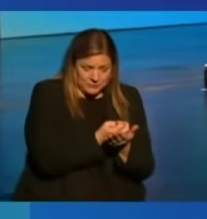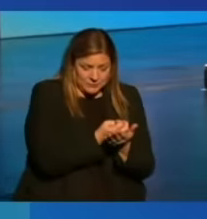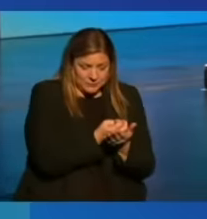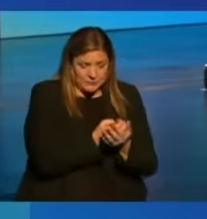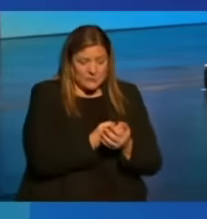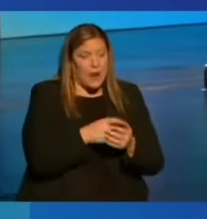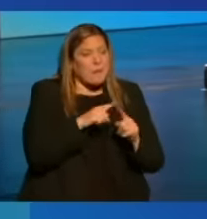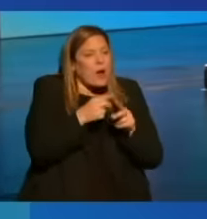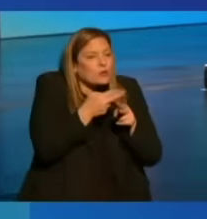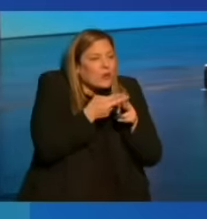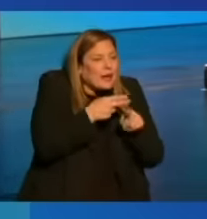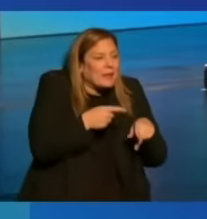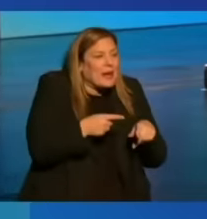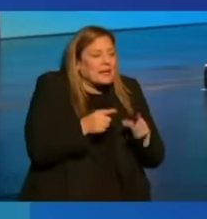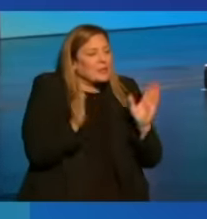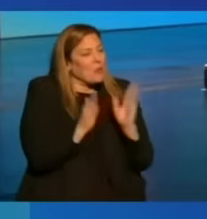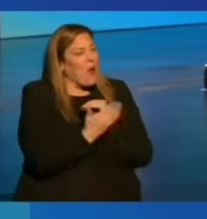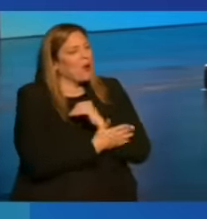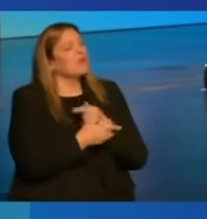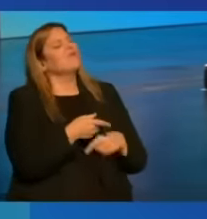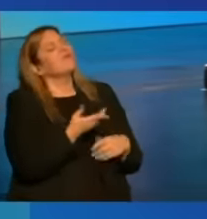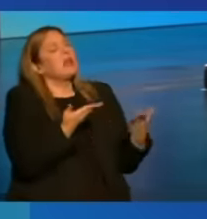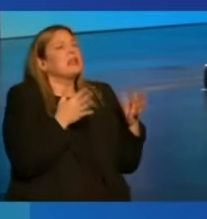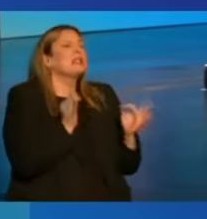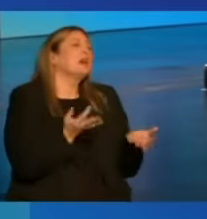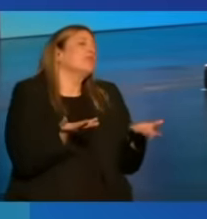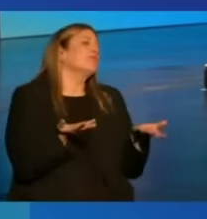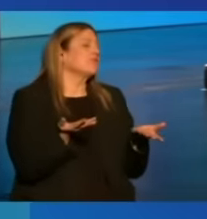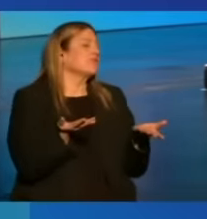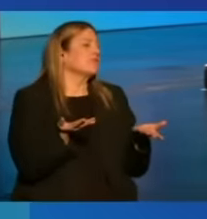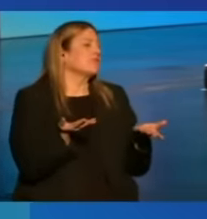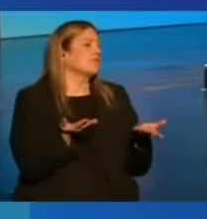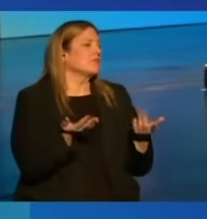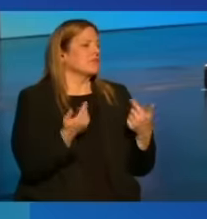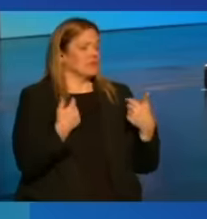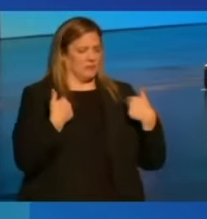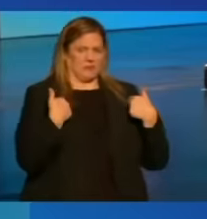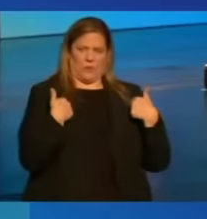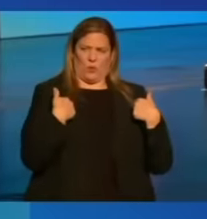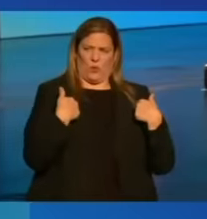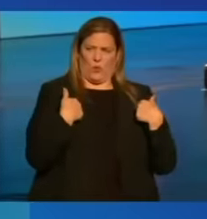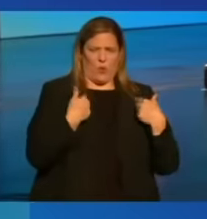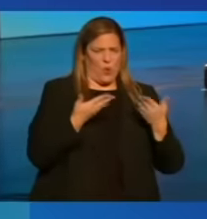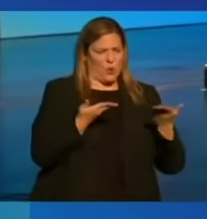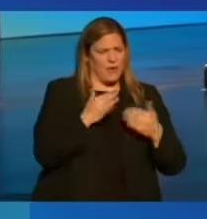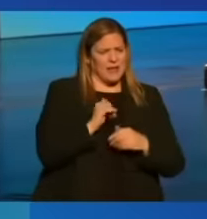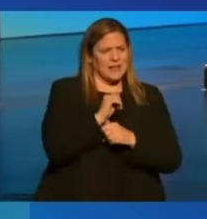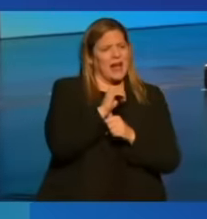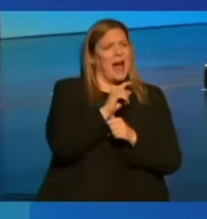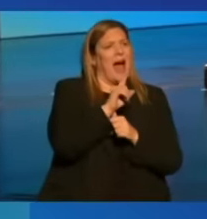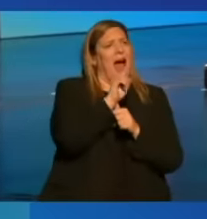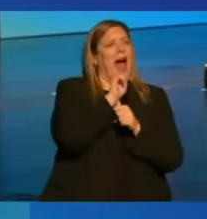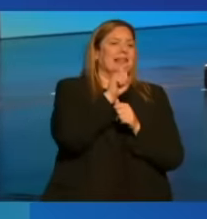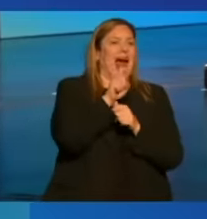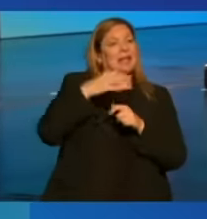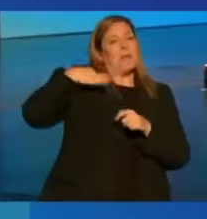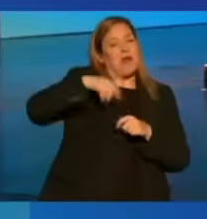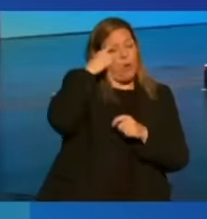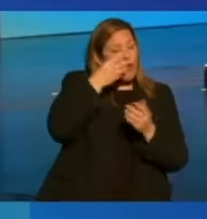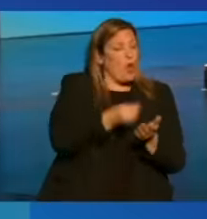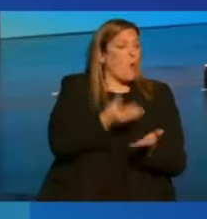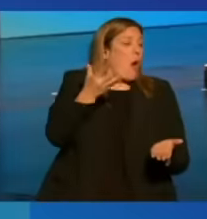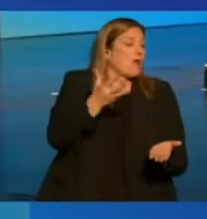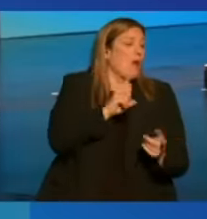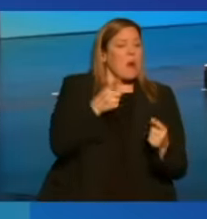In the short run, small countries may decide, you know, us serving as a tax haven for the wealthy, us